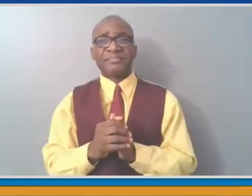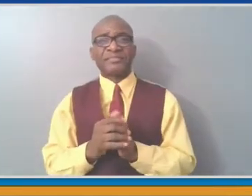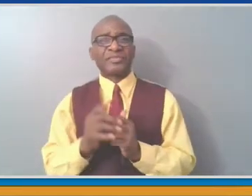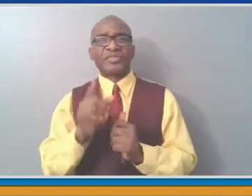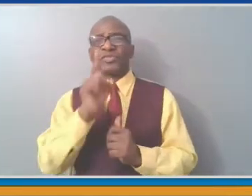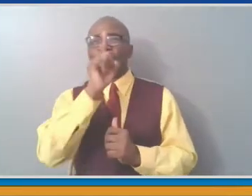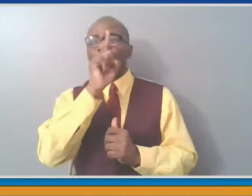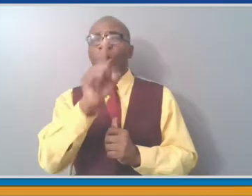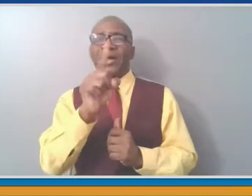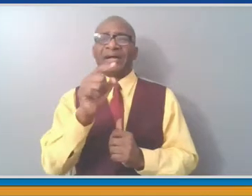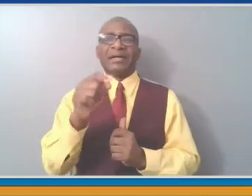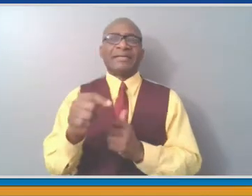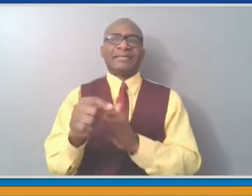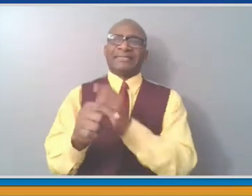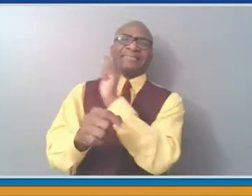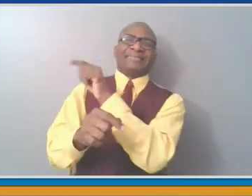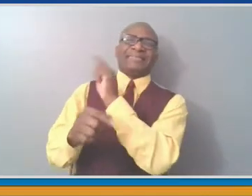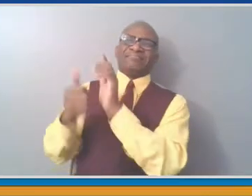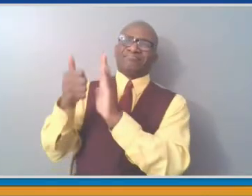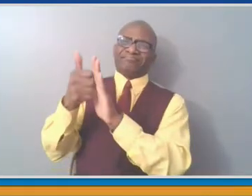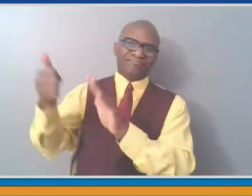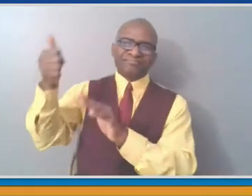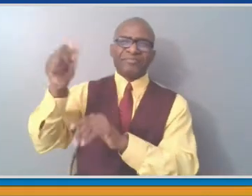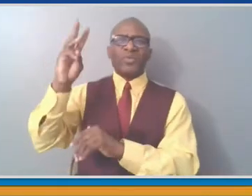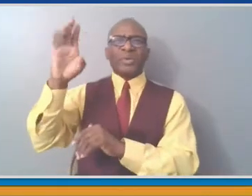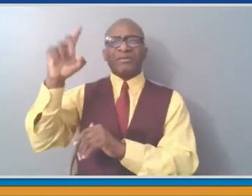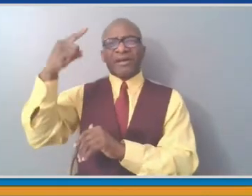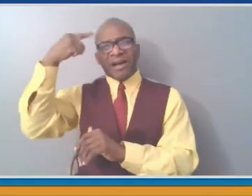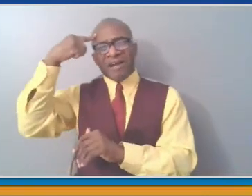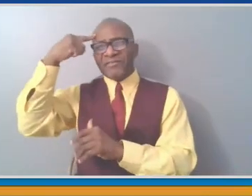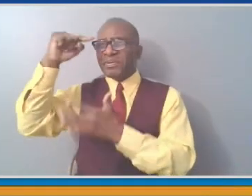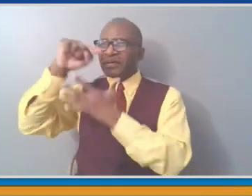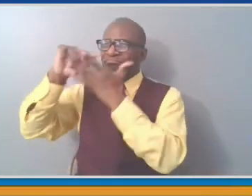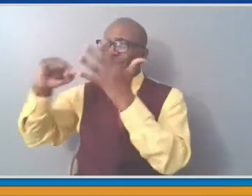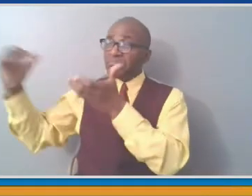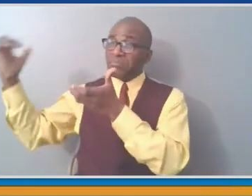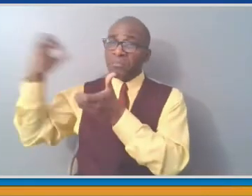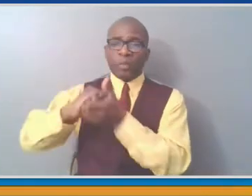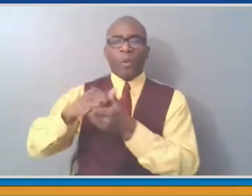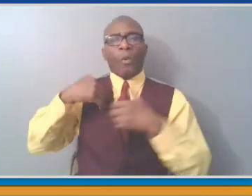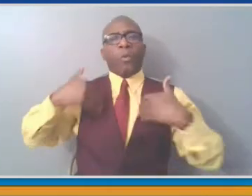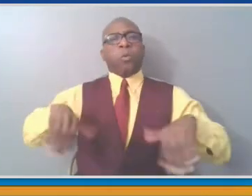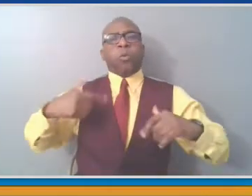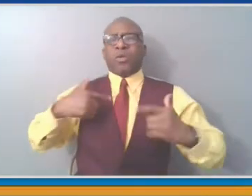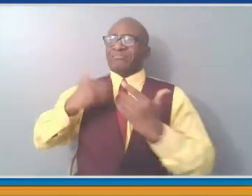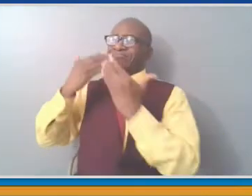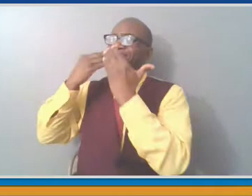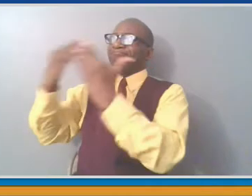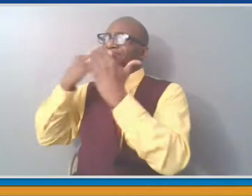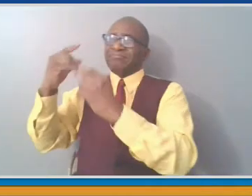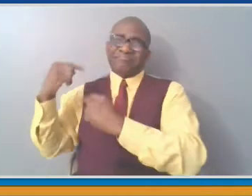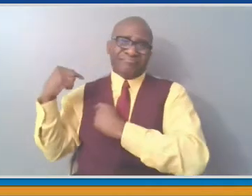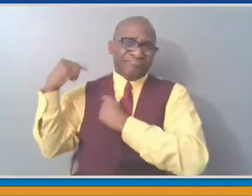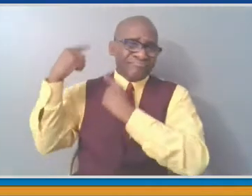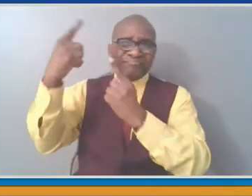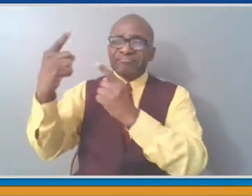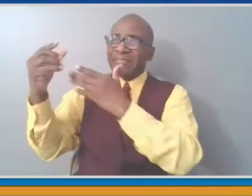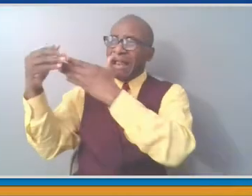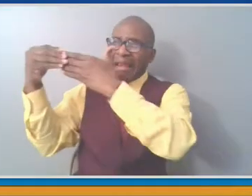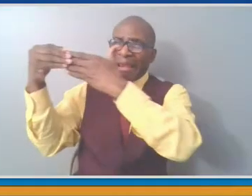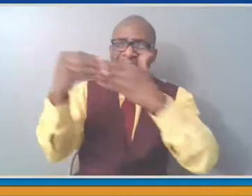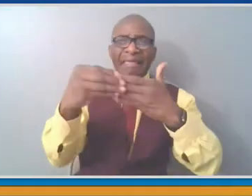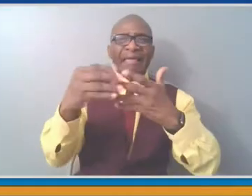as well. And as long as I'm distributing praise, let me also note my colleague Martha Lopez, who we're going to hear from in just a short while,